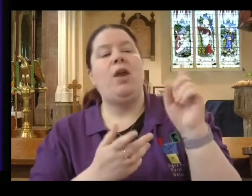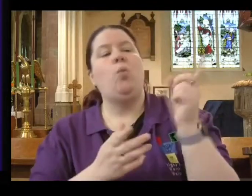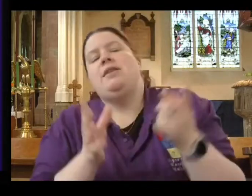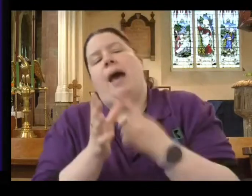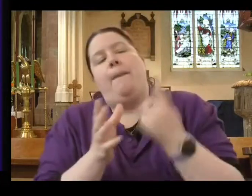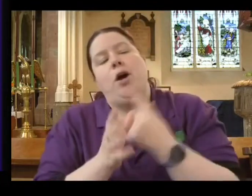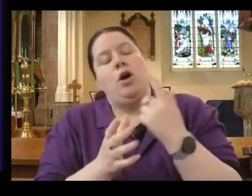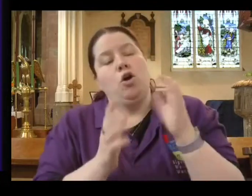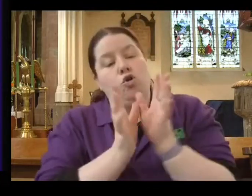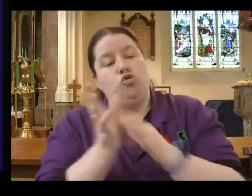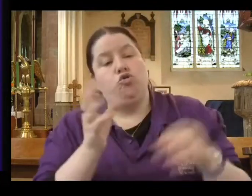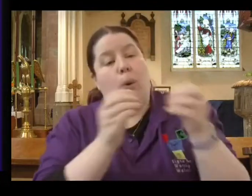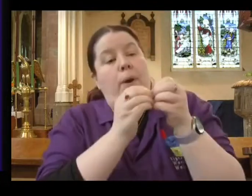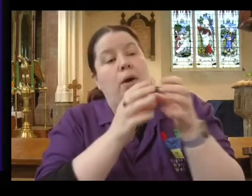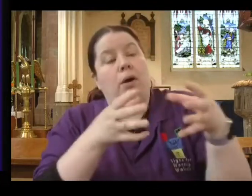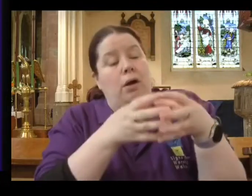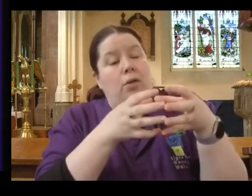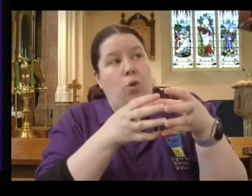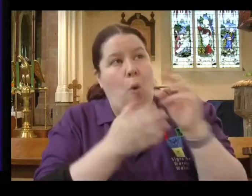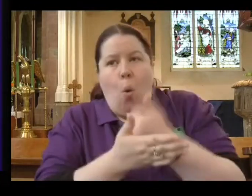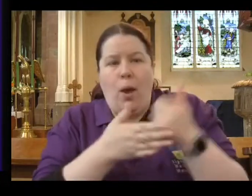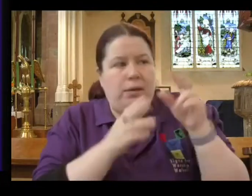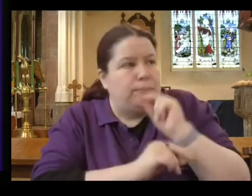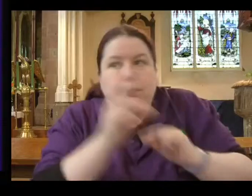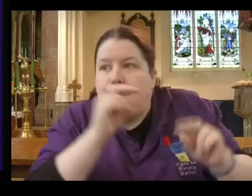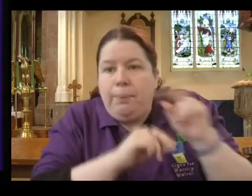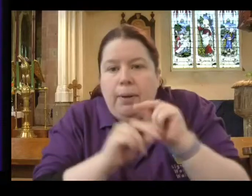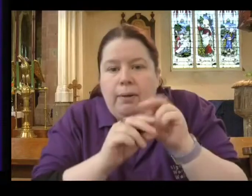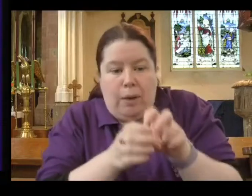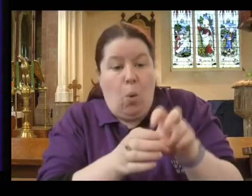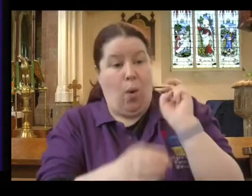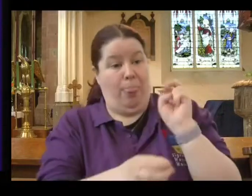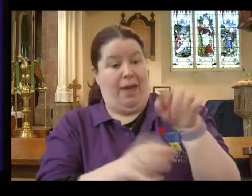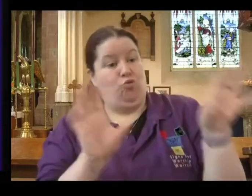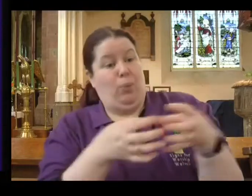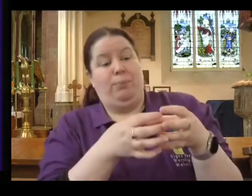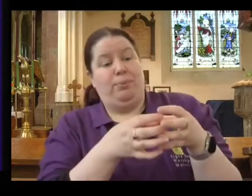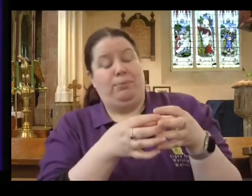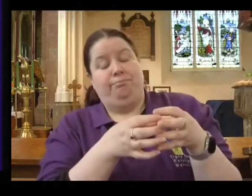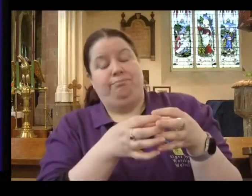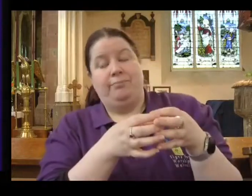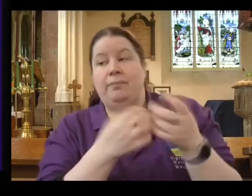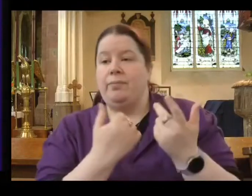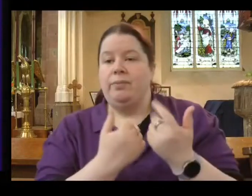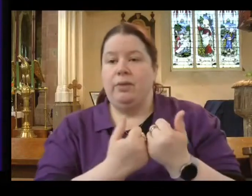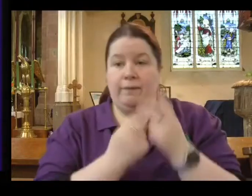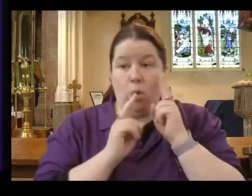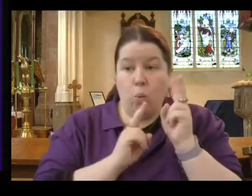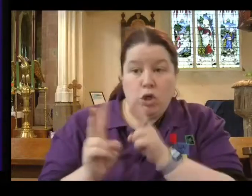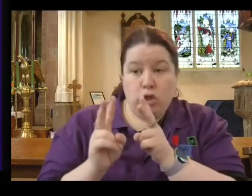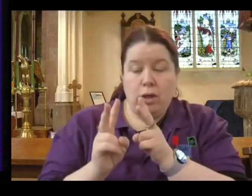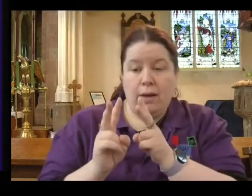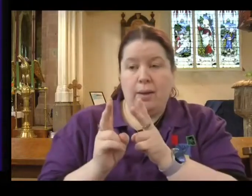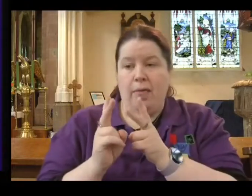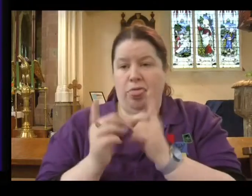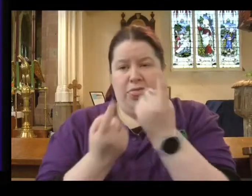group that always seems to be indulging in gossip, leave the group. If you find yourself watching or looking at